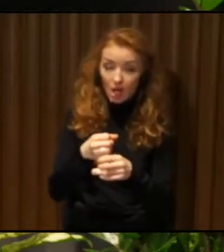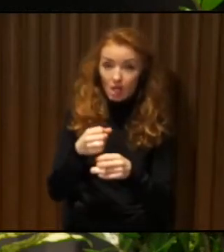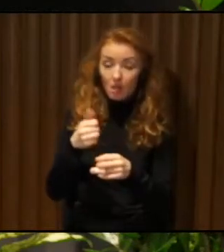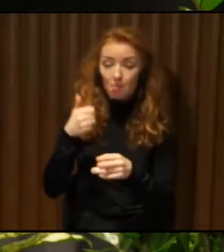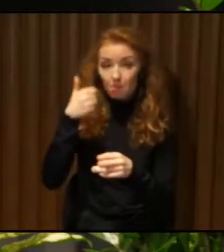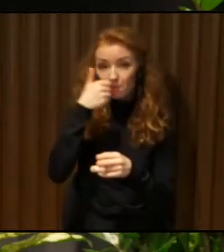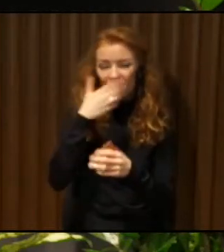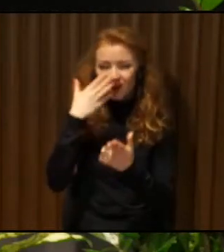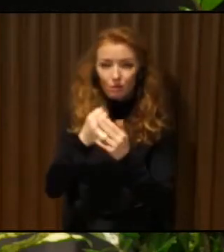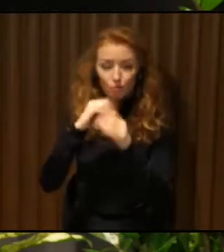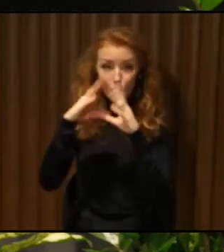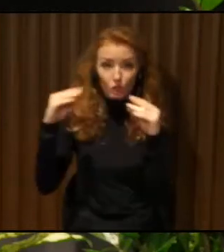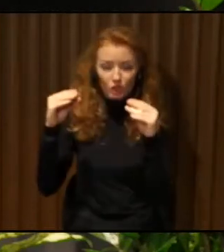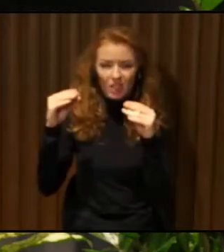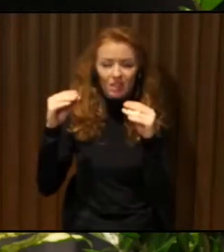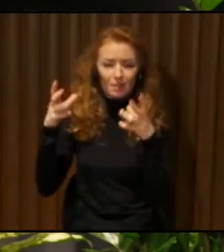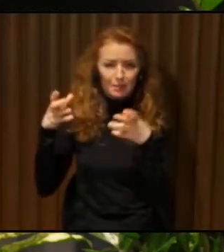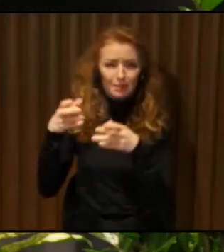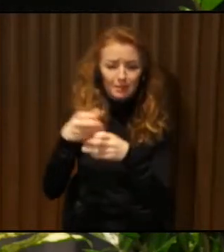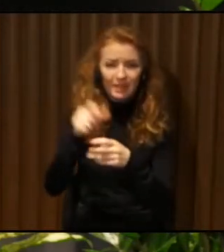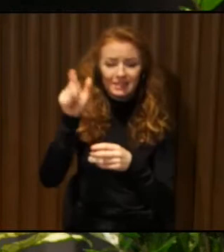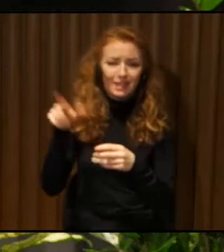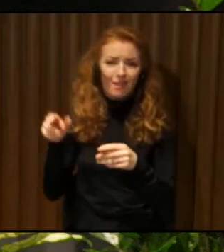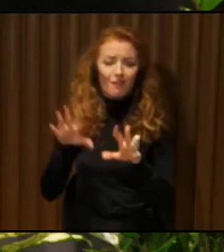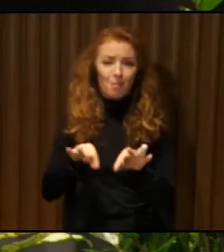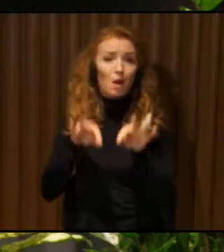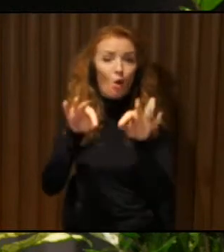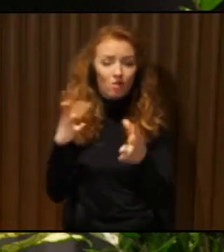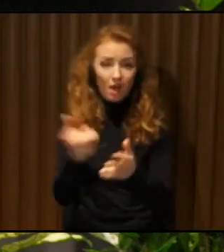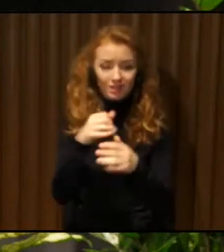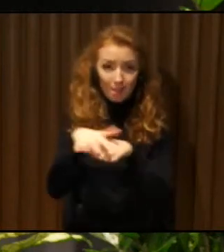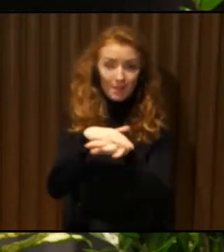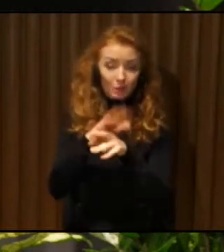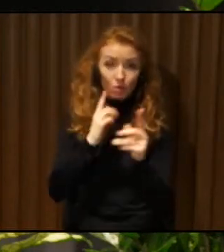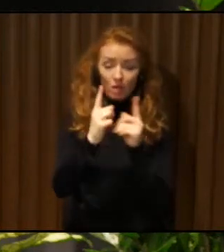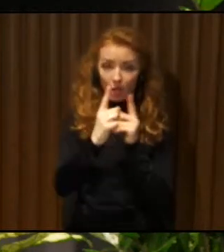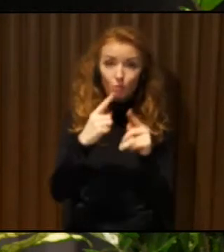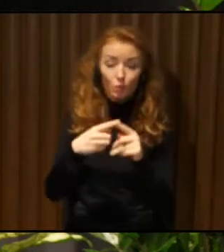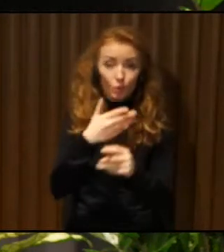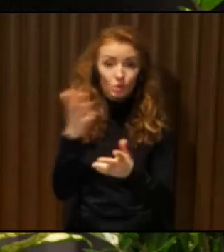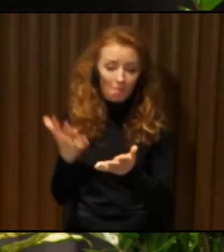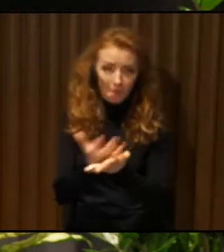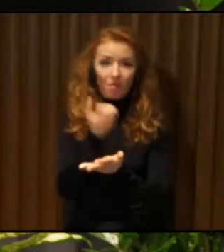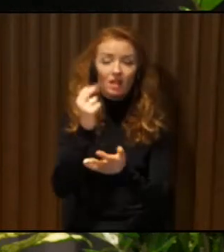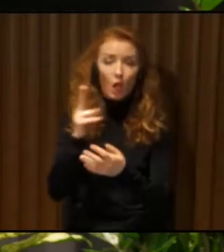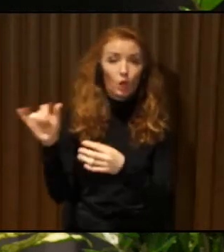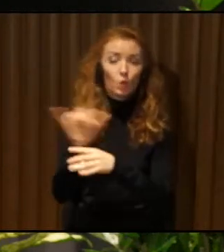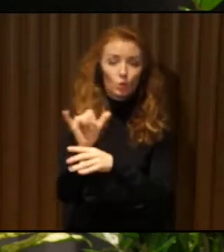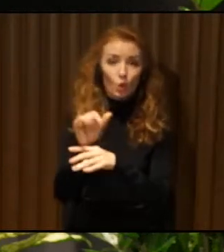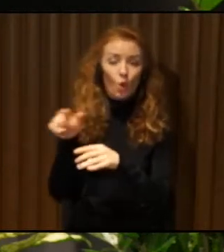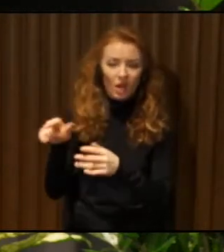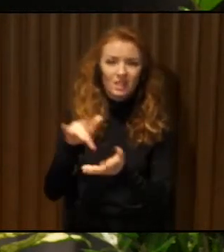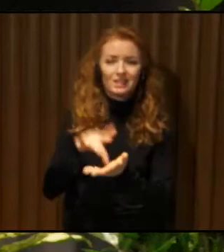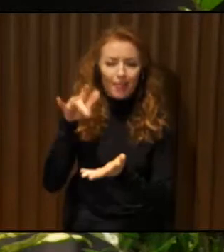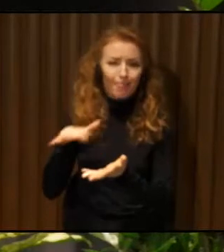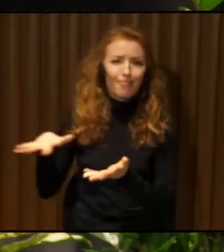So you make the life of the busy New York metropolitan area more easy from the point of view of access to everyone,